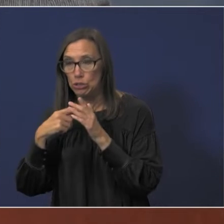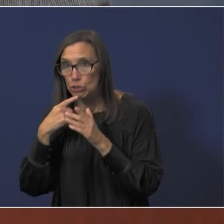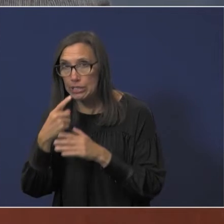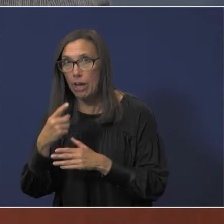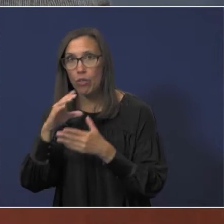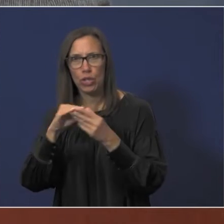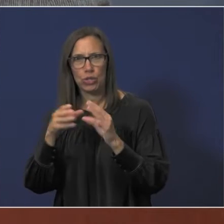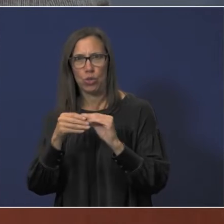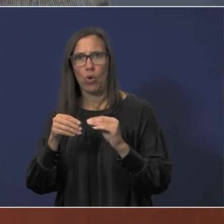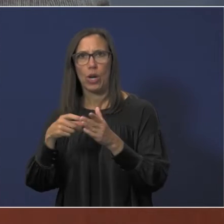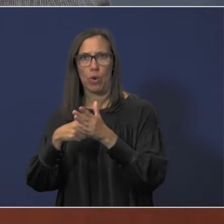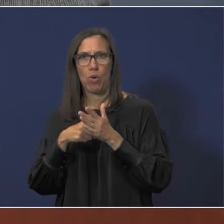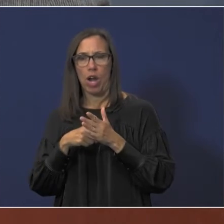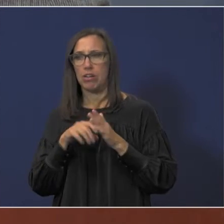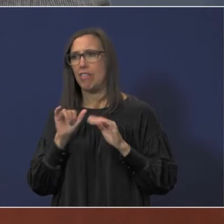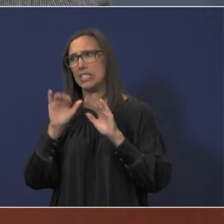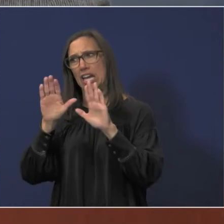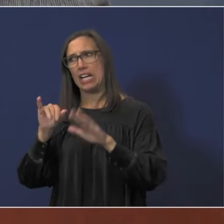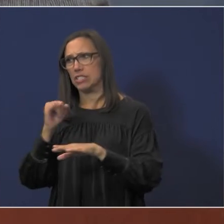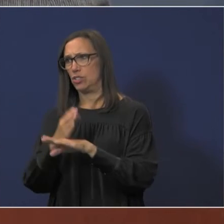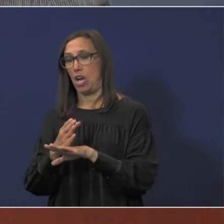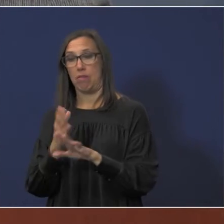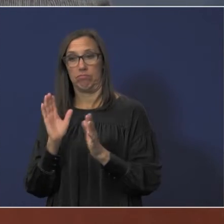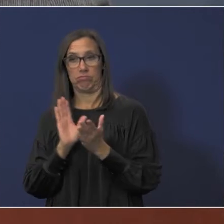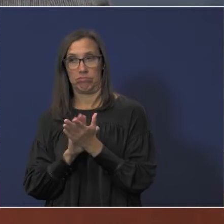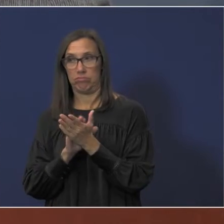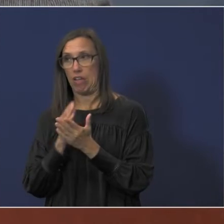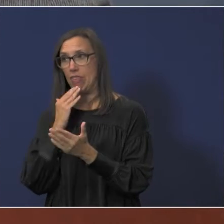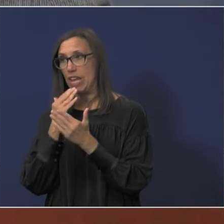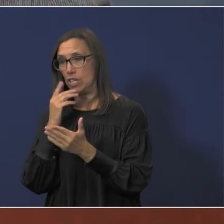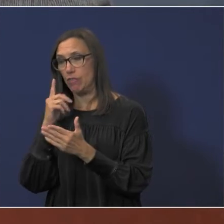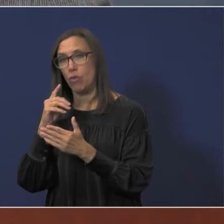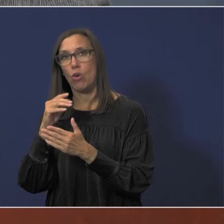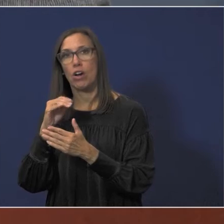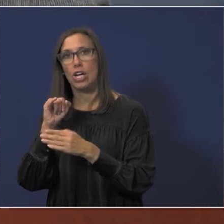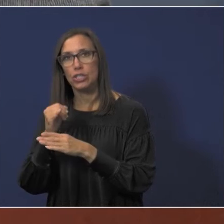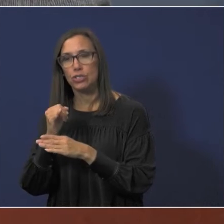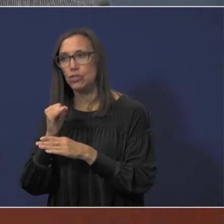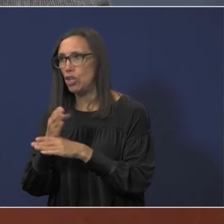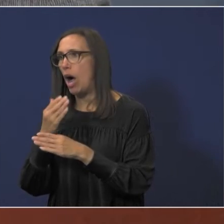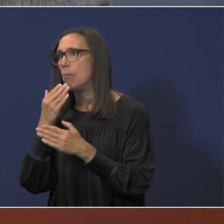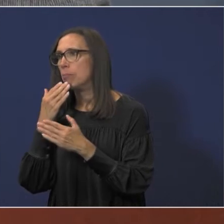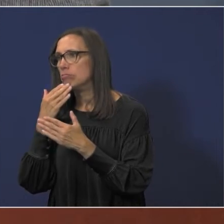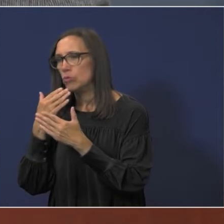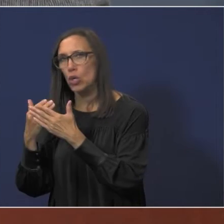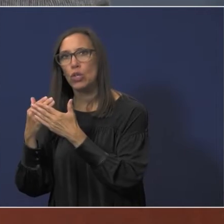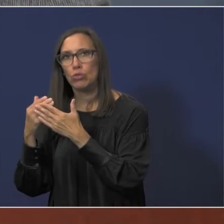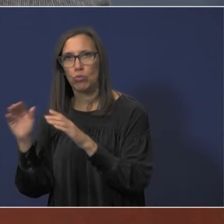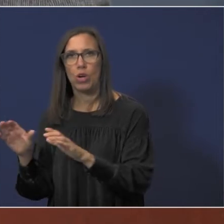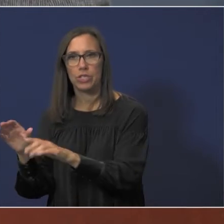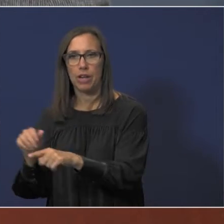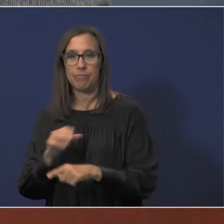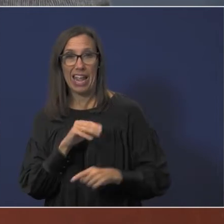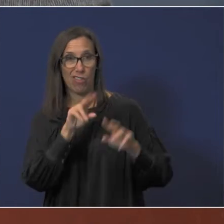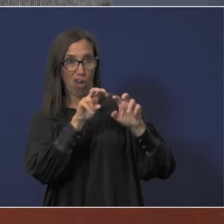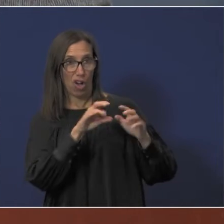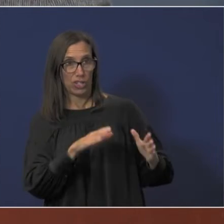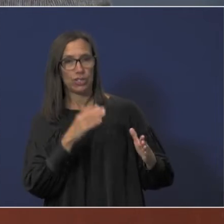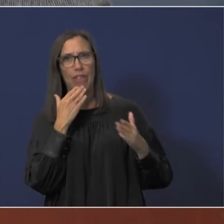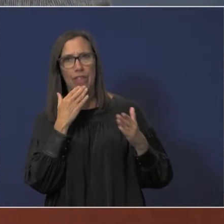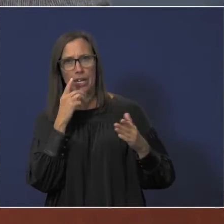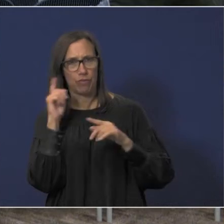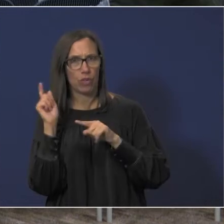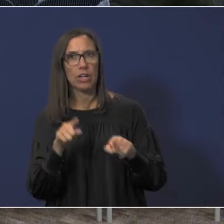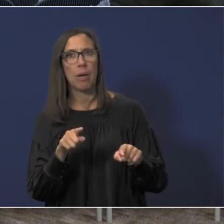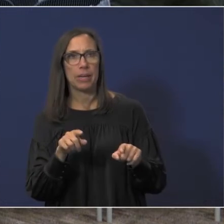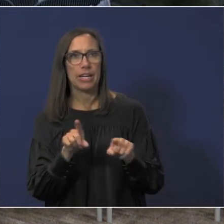it was an excellent job and i just want to say uh thank you for a job well done and and to our auditors thank you for being here as